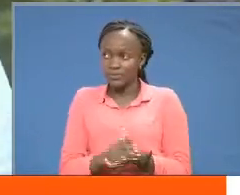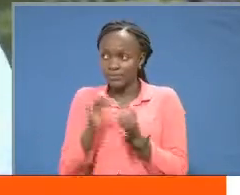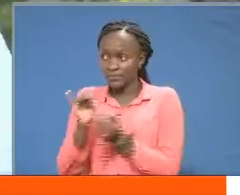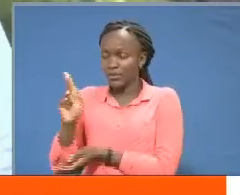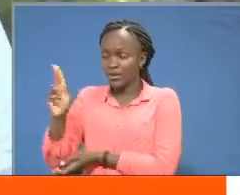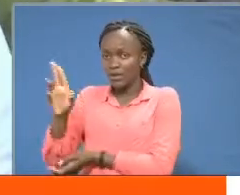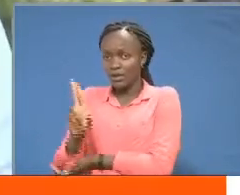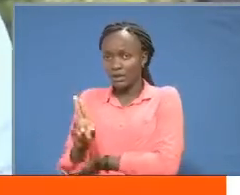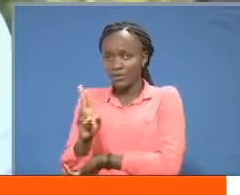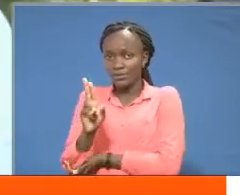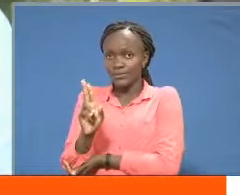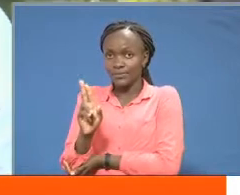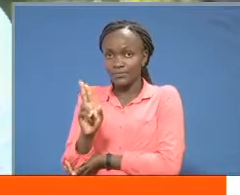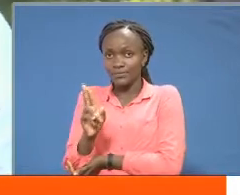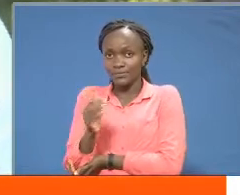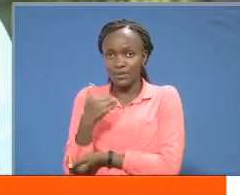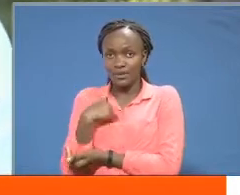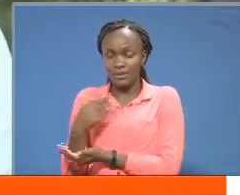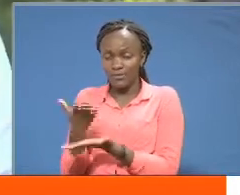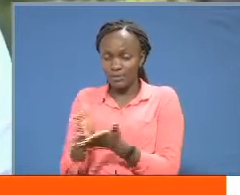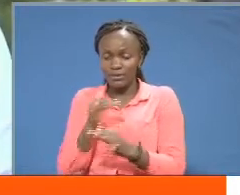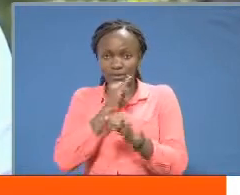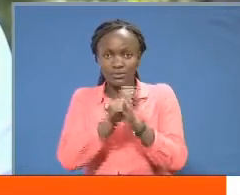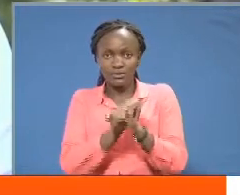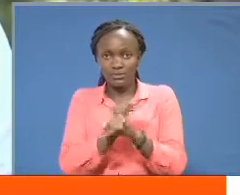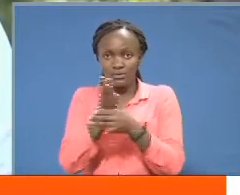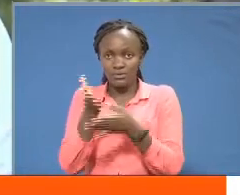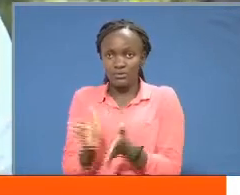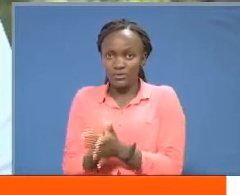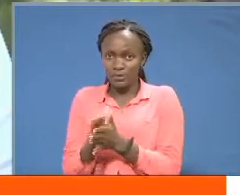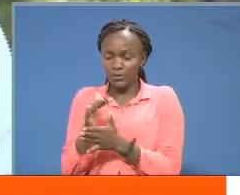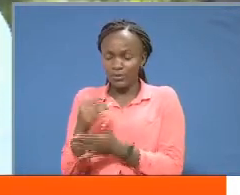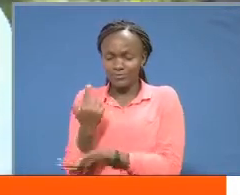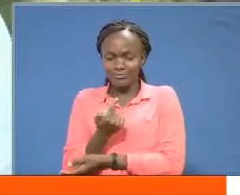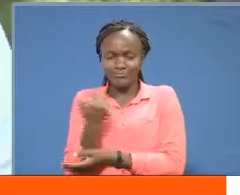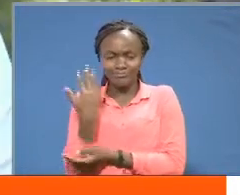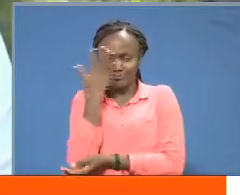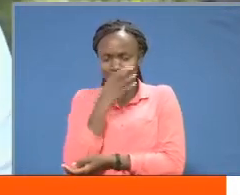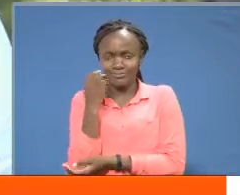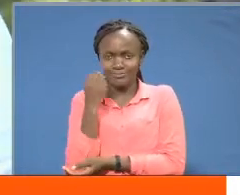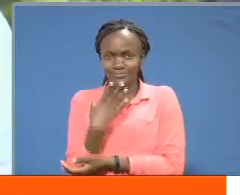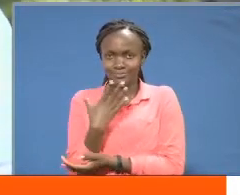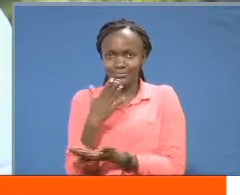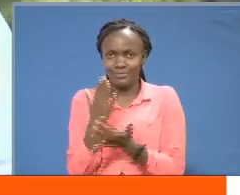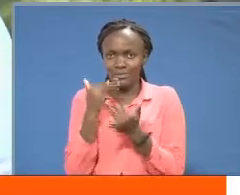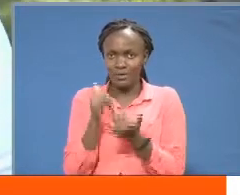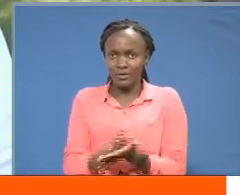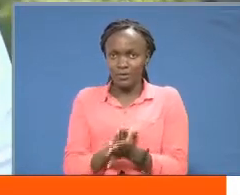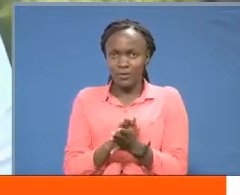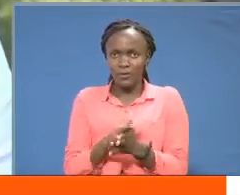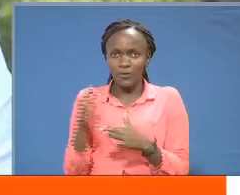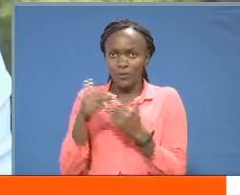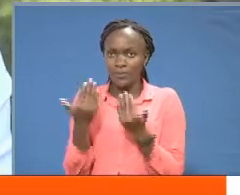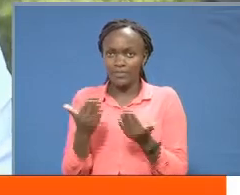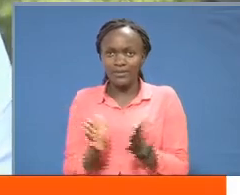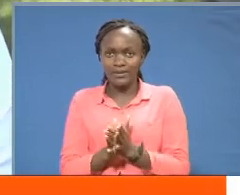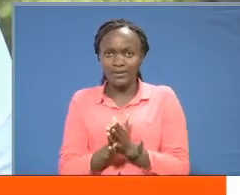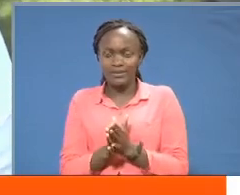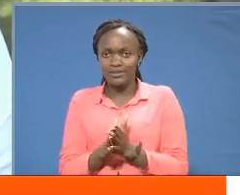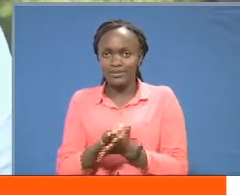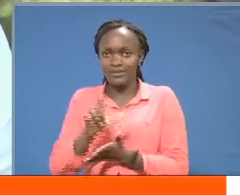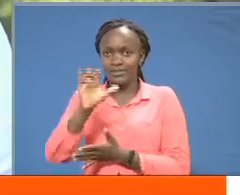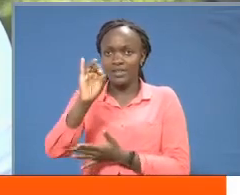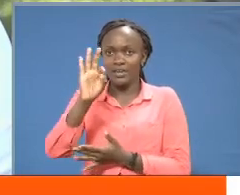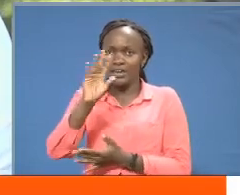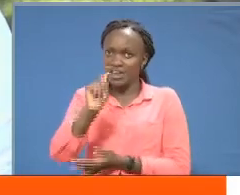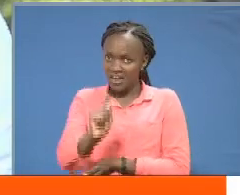structures the structures within the institution is just amazing amazing with the left and everything it makes you very easy